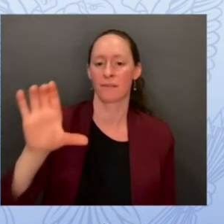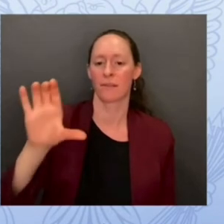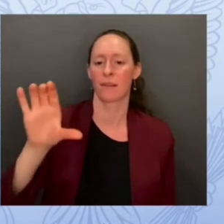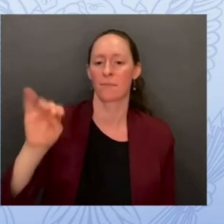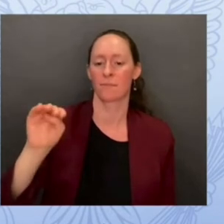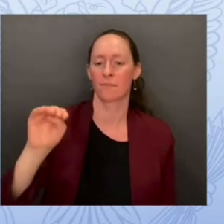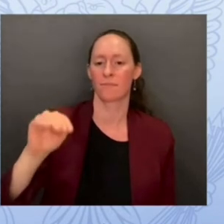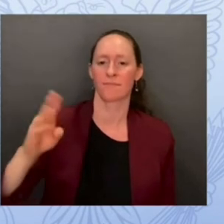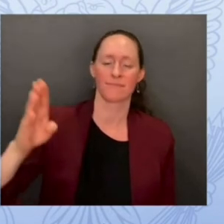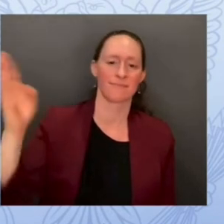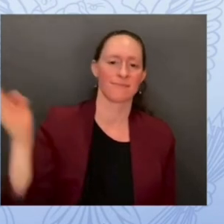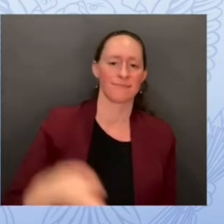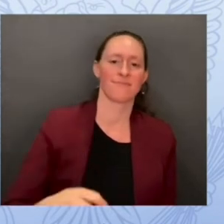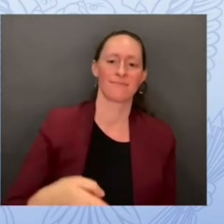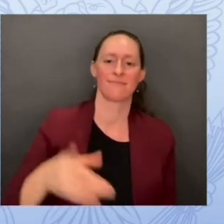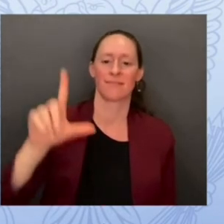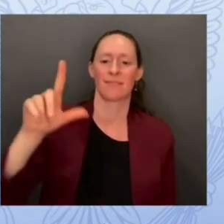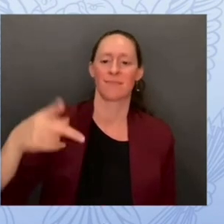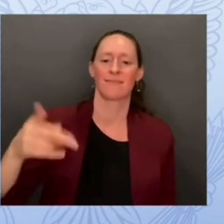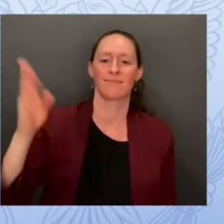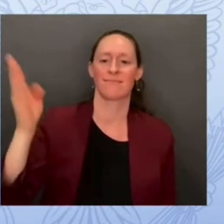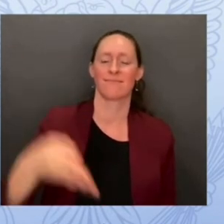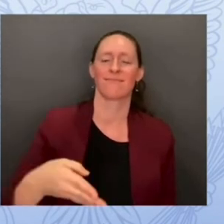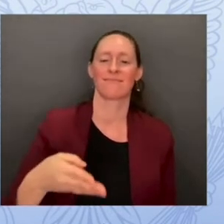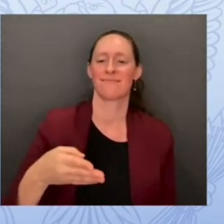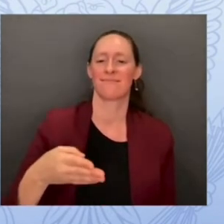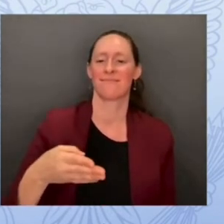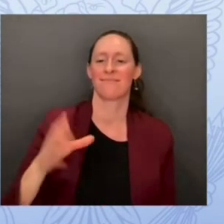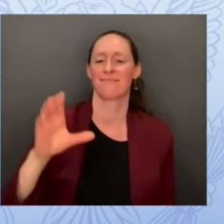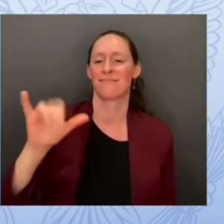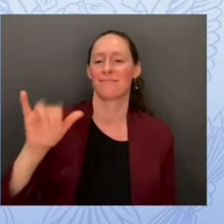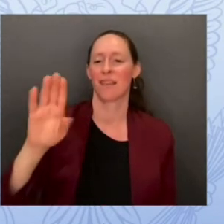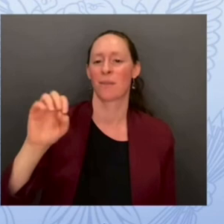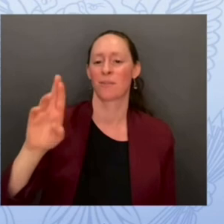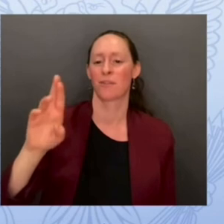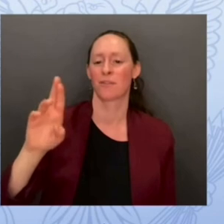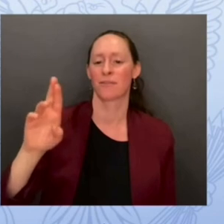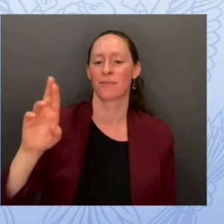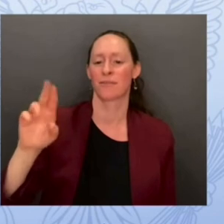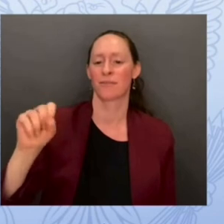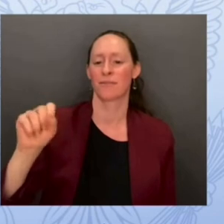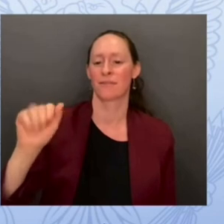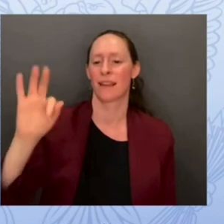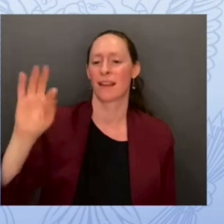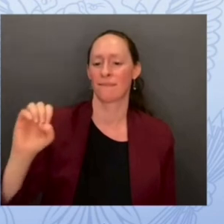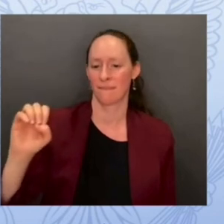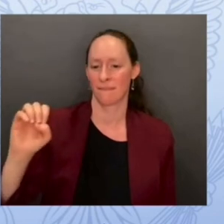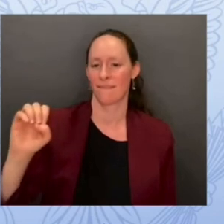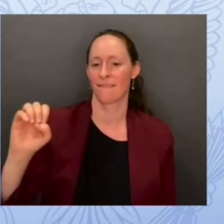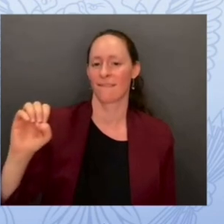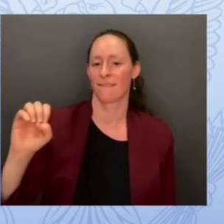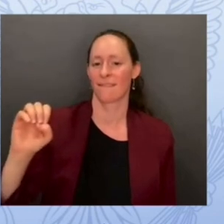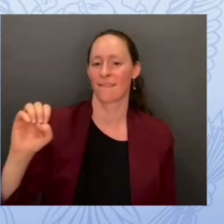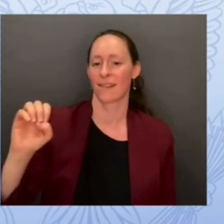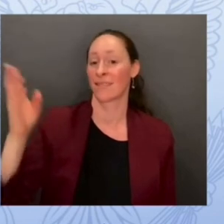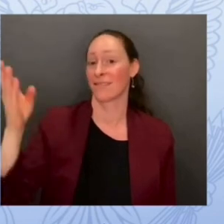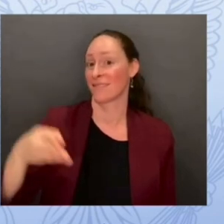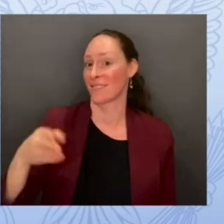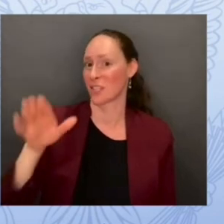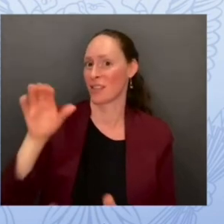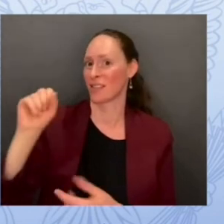or you can also search for project safe saving schools clearly somebody